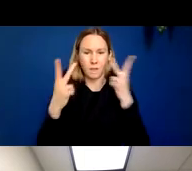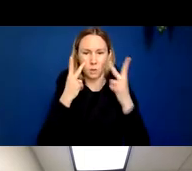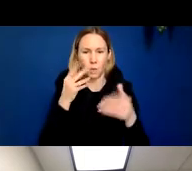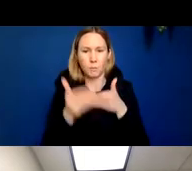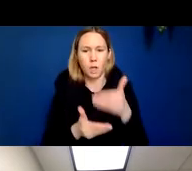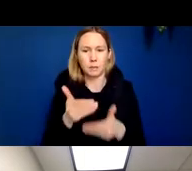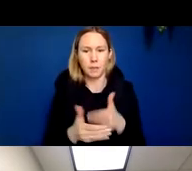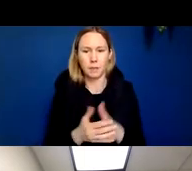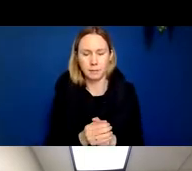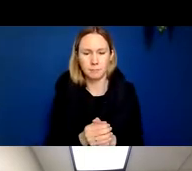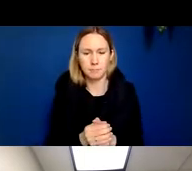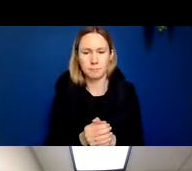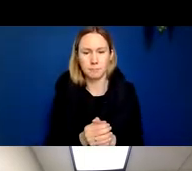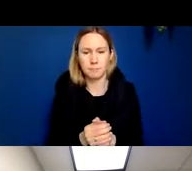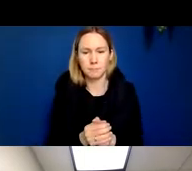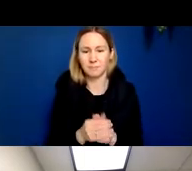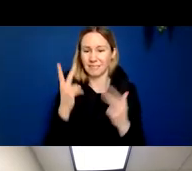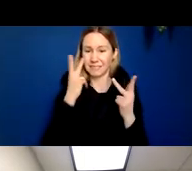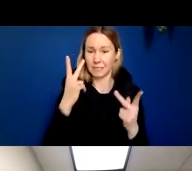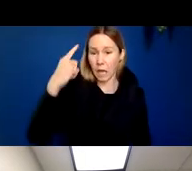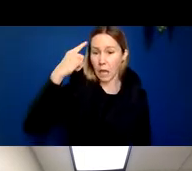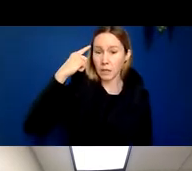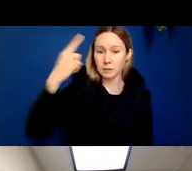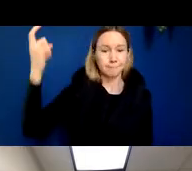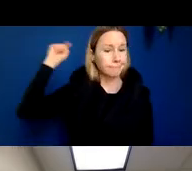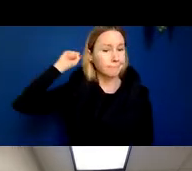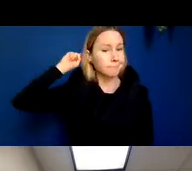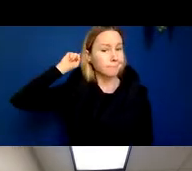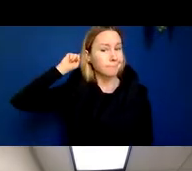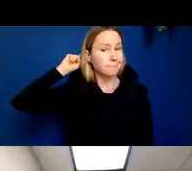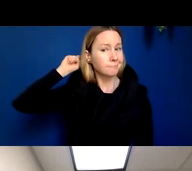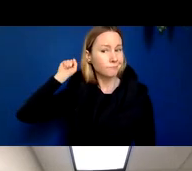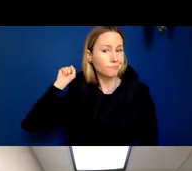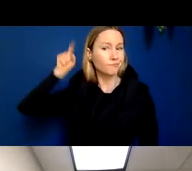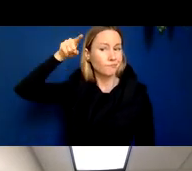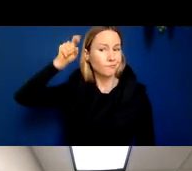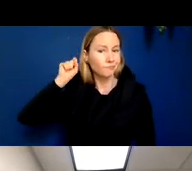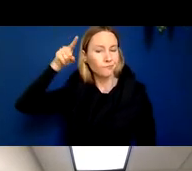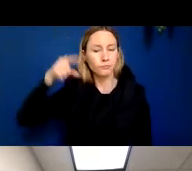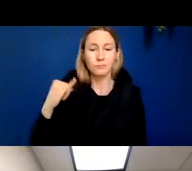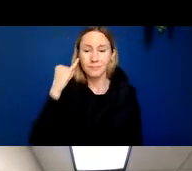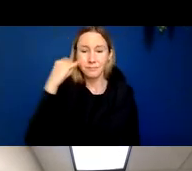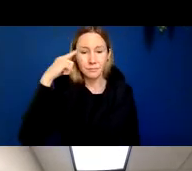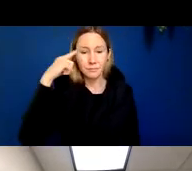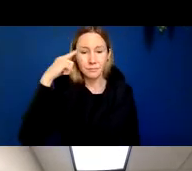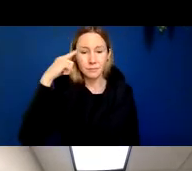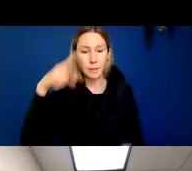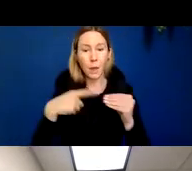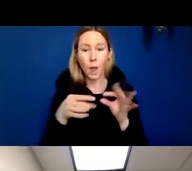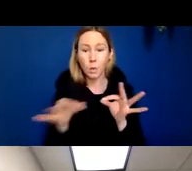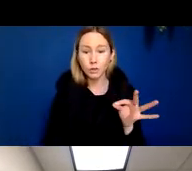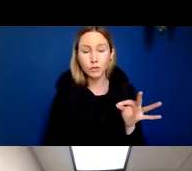We don't see with our eyes. We see with the back of our brains. Whereas if you think of other functions like language function, that's a